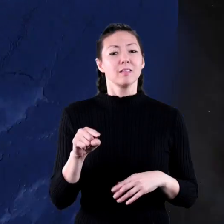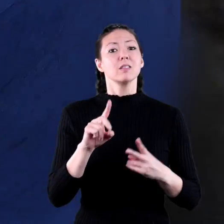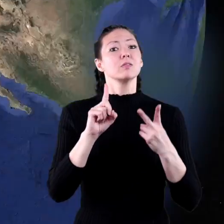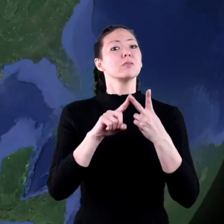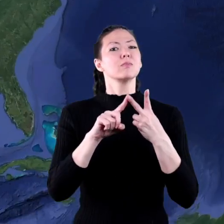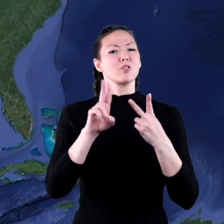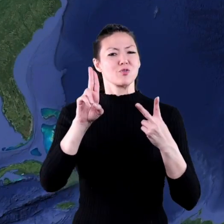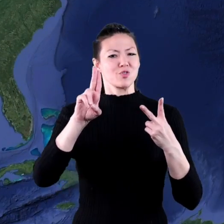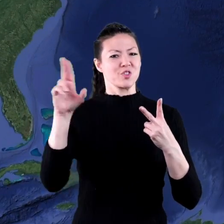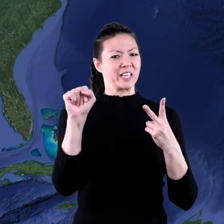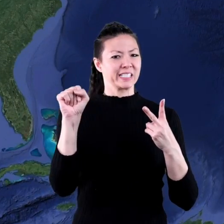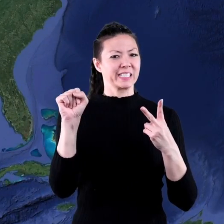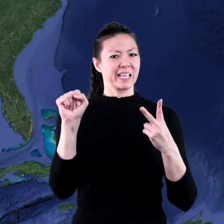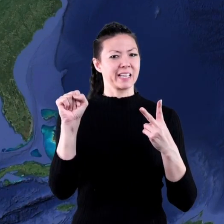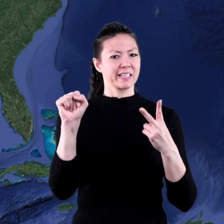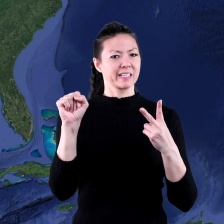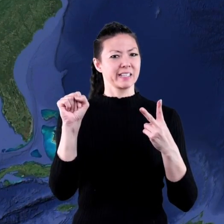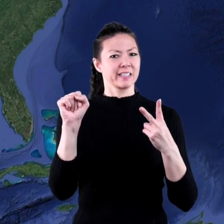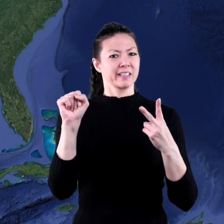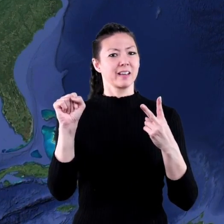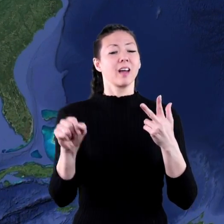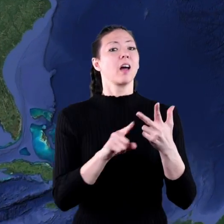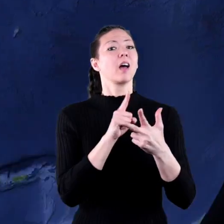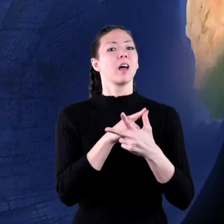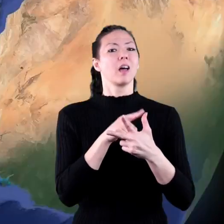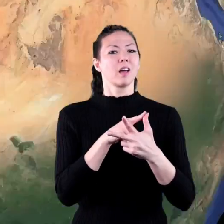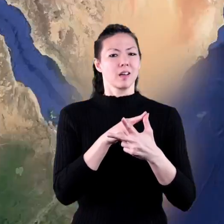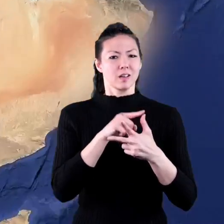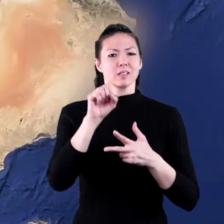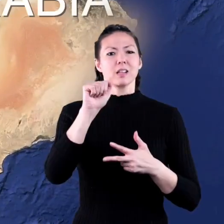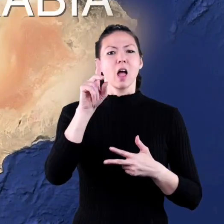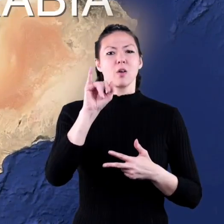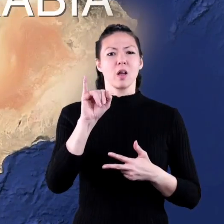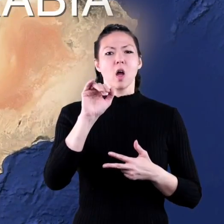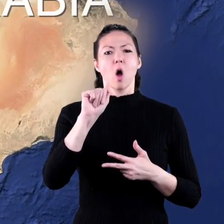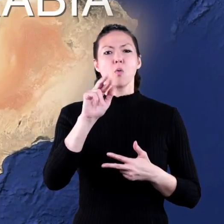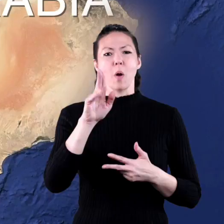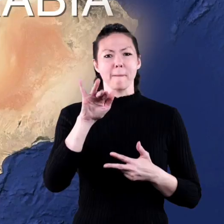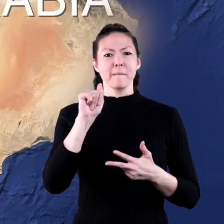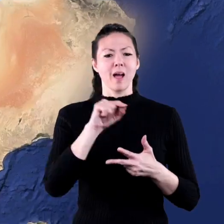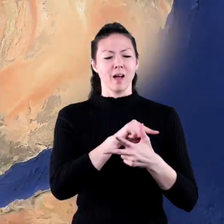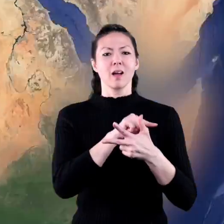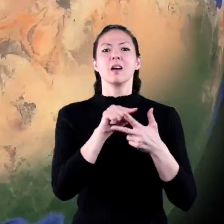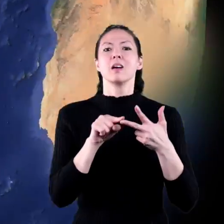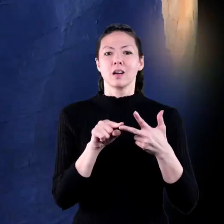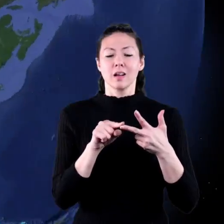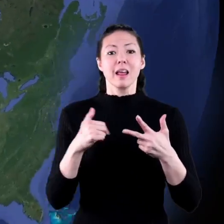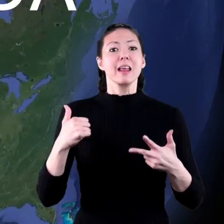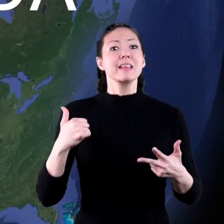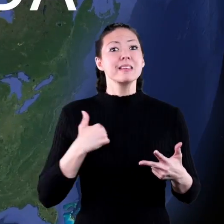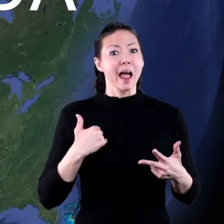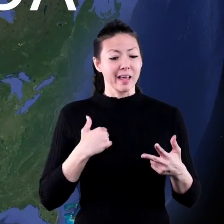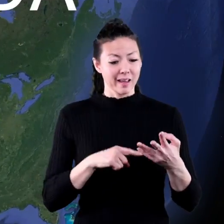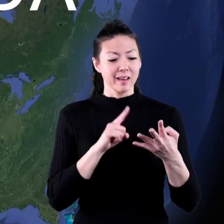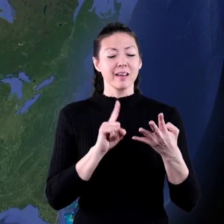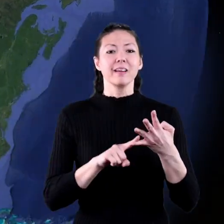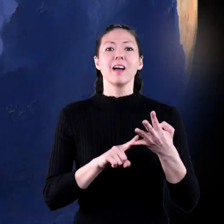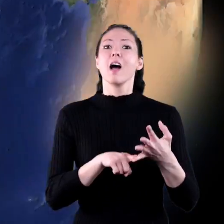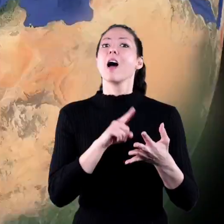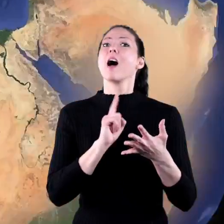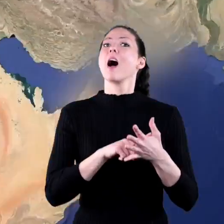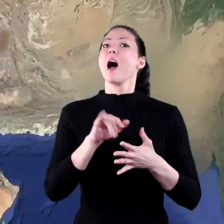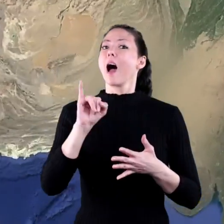Number 2, the USA. Followed by Saudi Arabia, Canada,